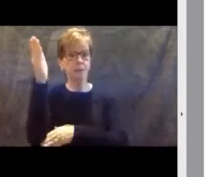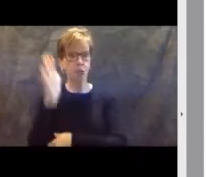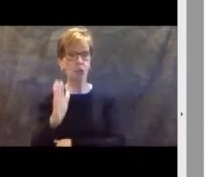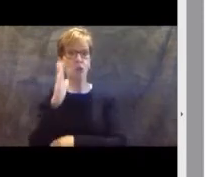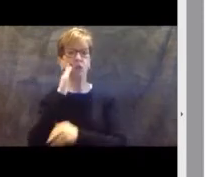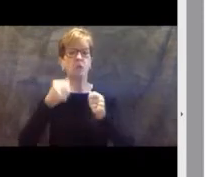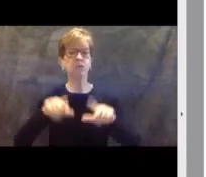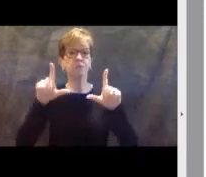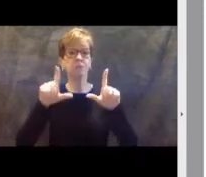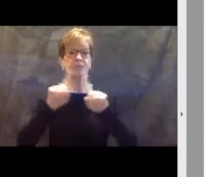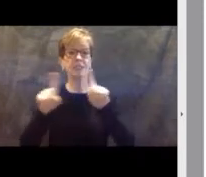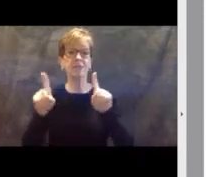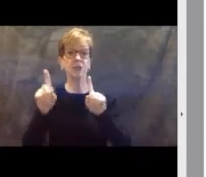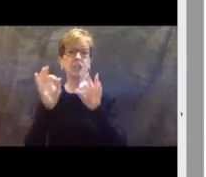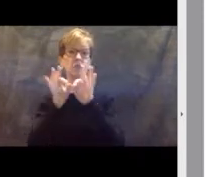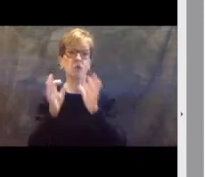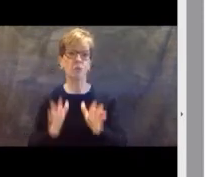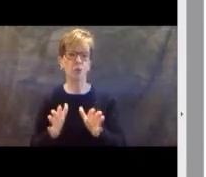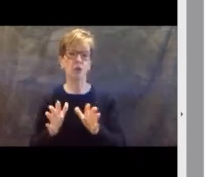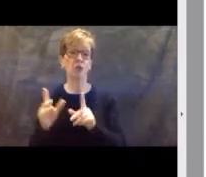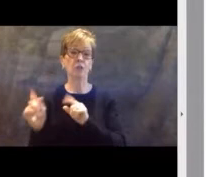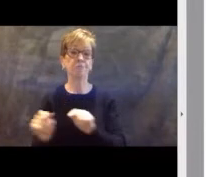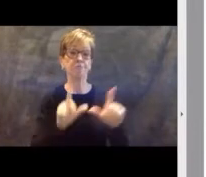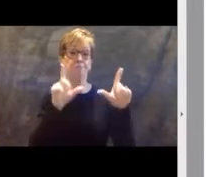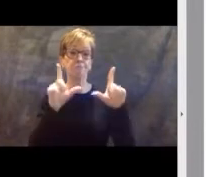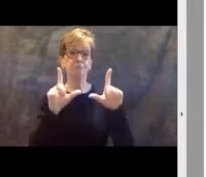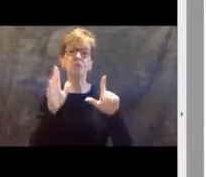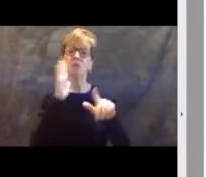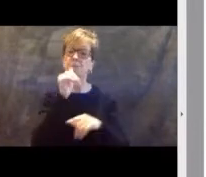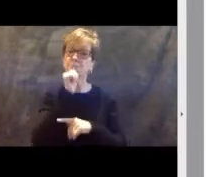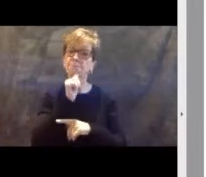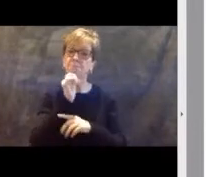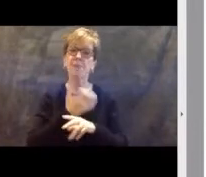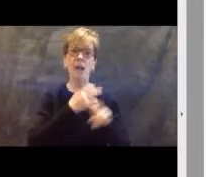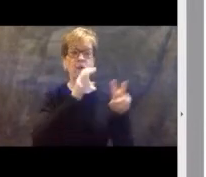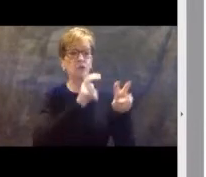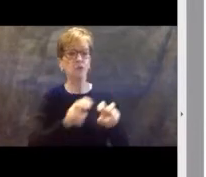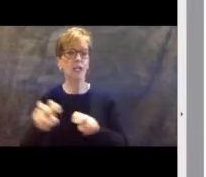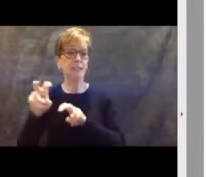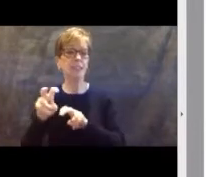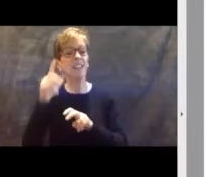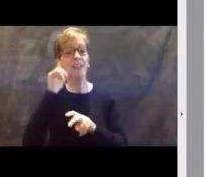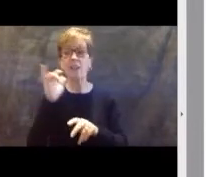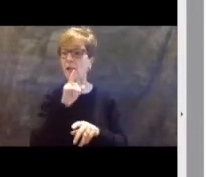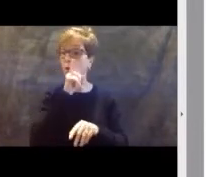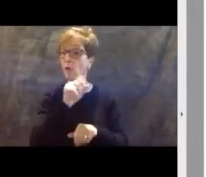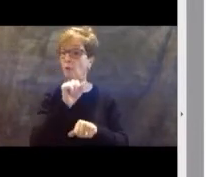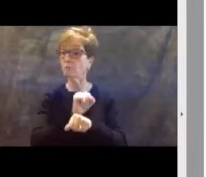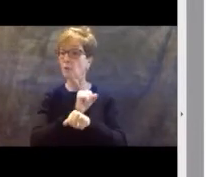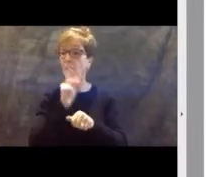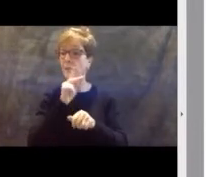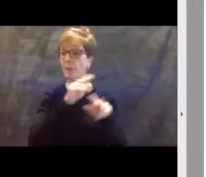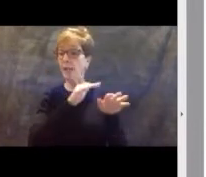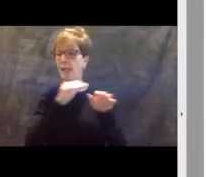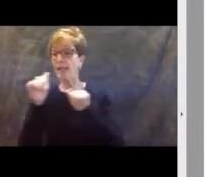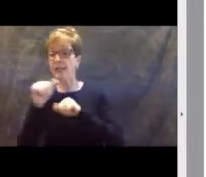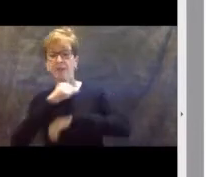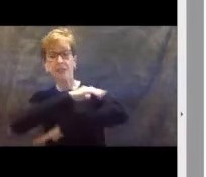appreciate your patience during our transitions. You can just think of it as in real time when people are exiting and entering the stage.